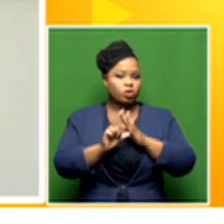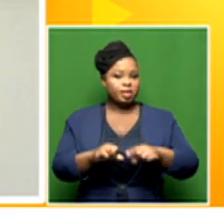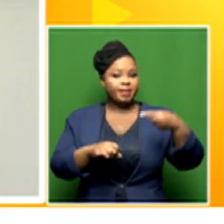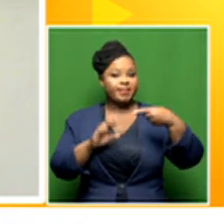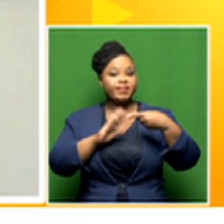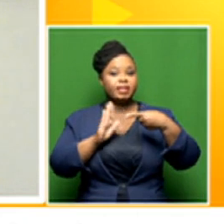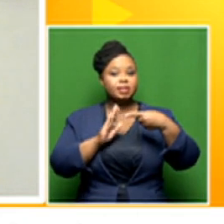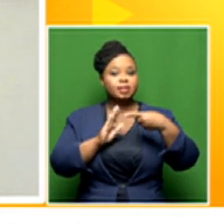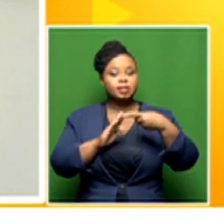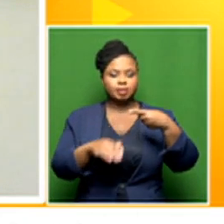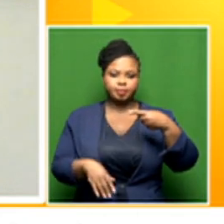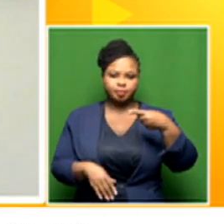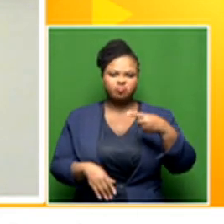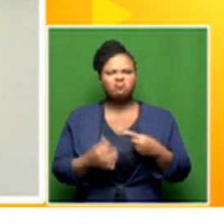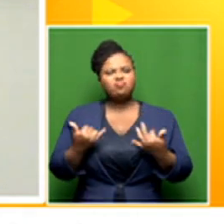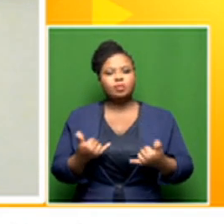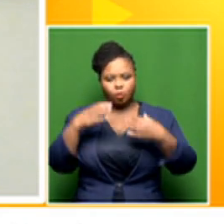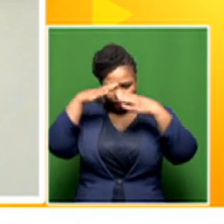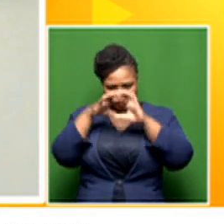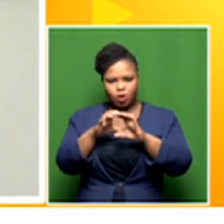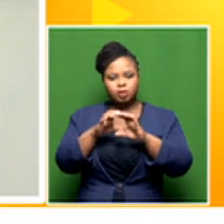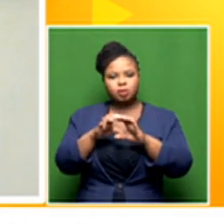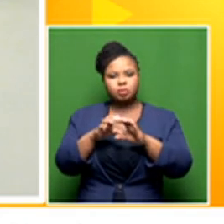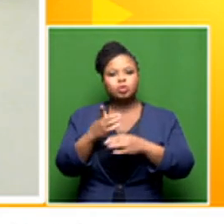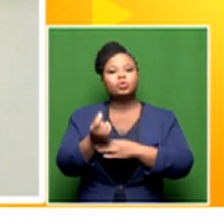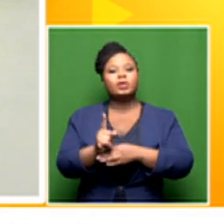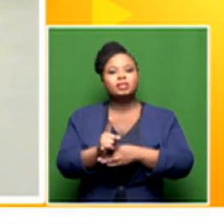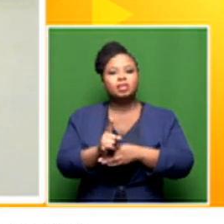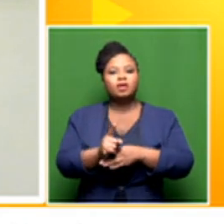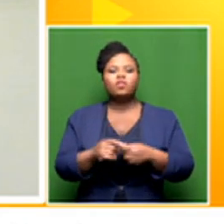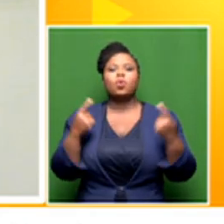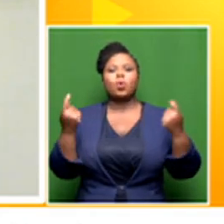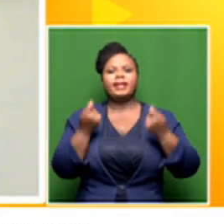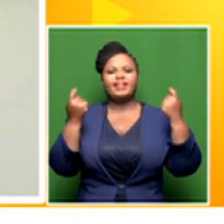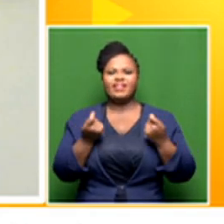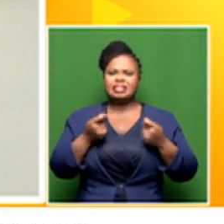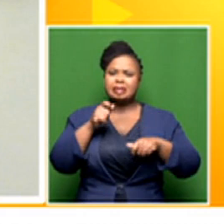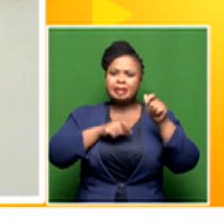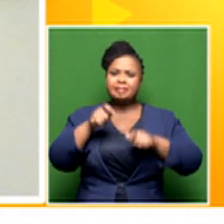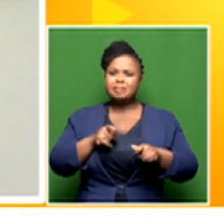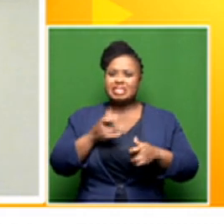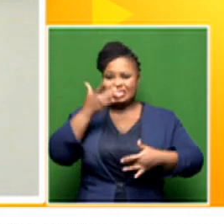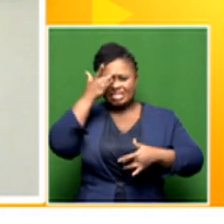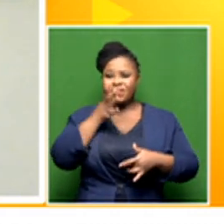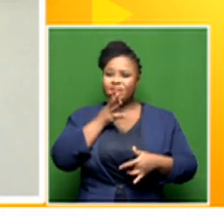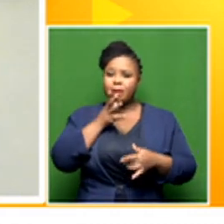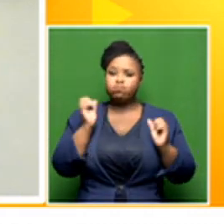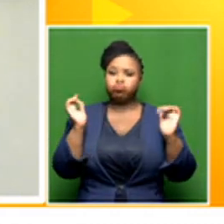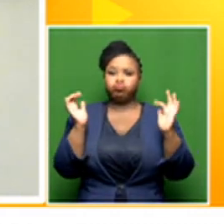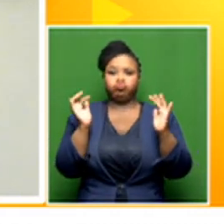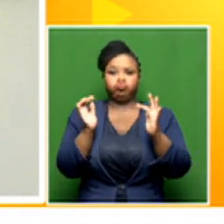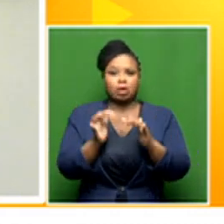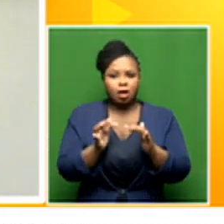first is to really focus on limiting super spreading events. So certainly limiting gatherings,